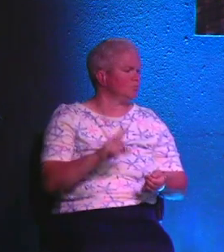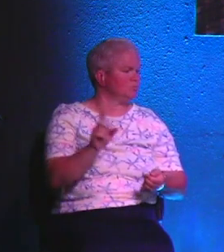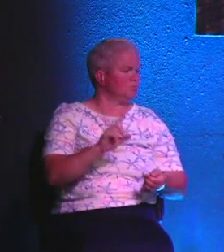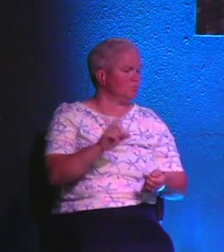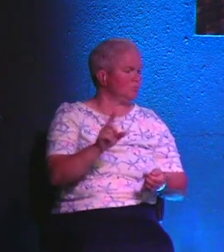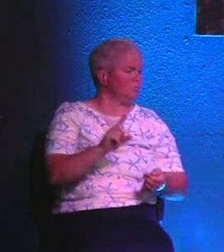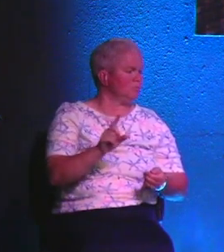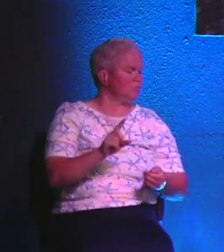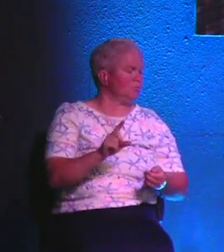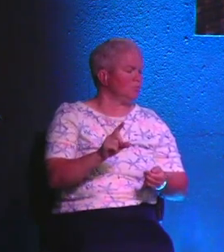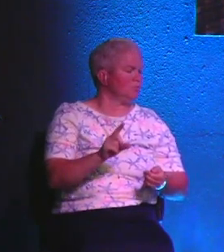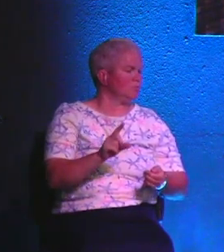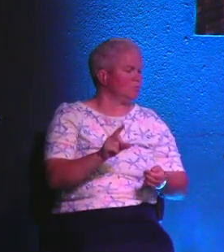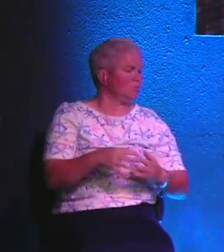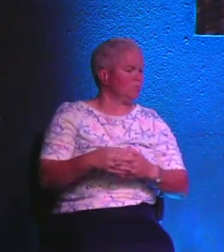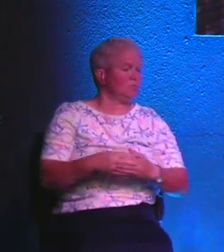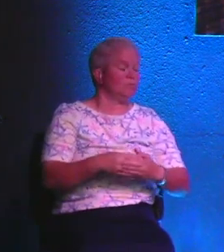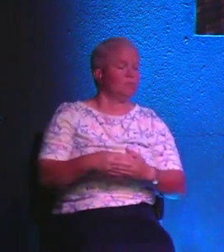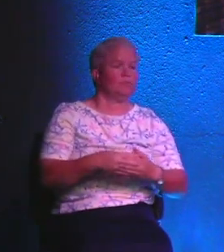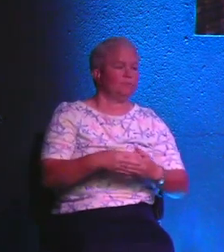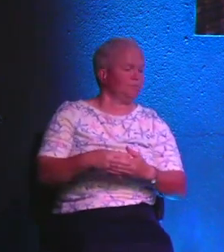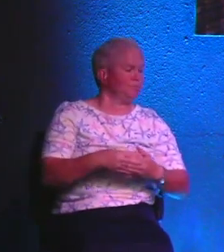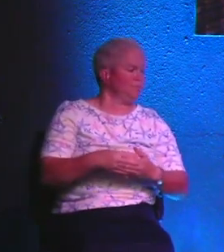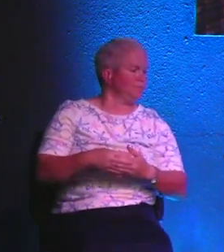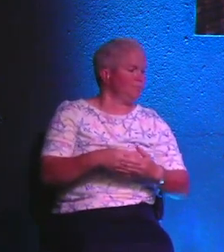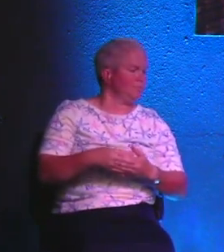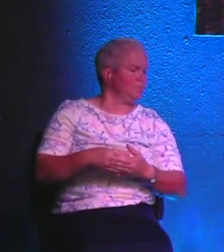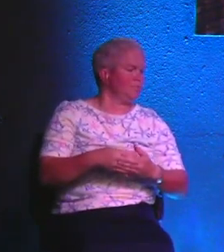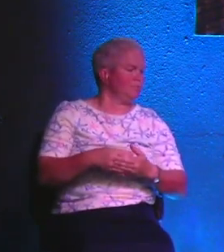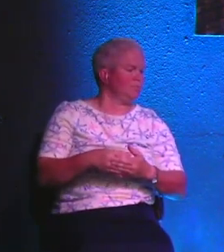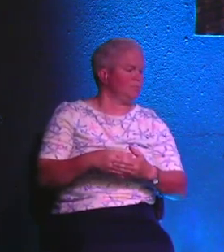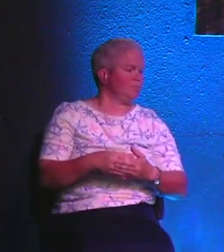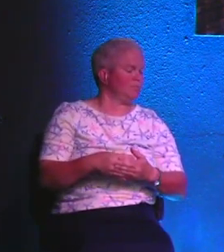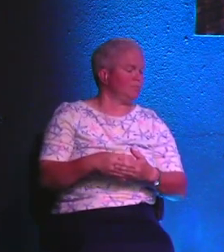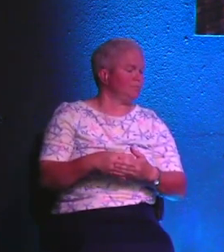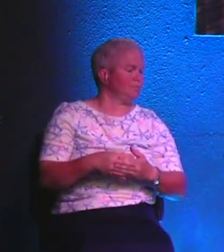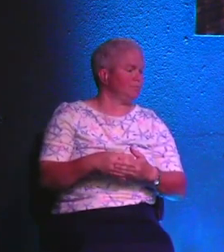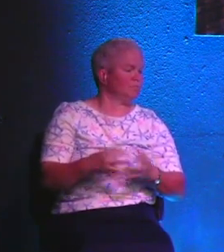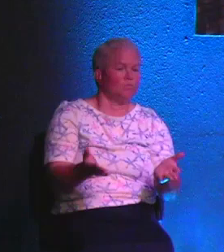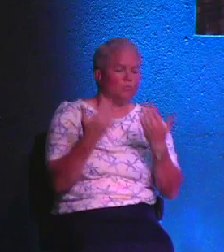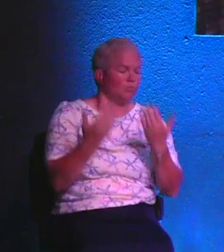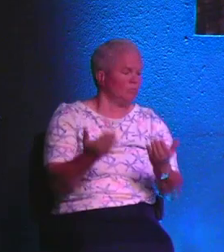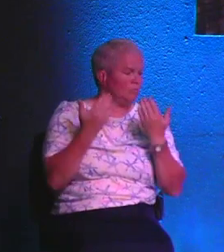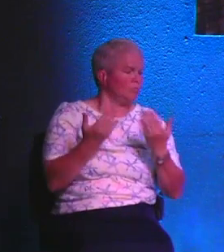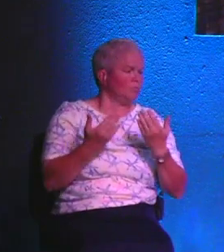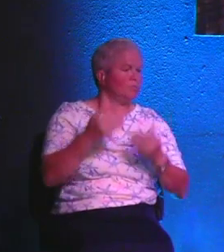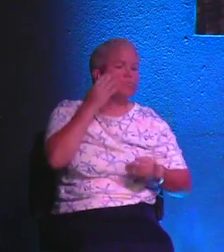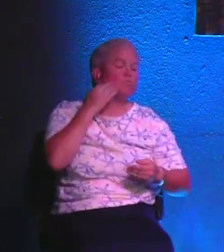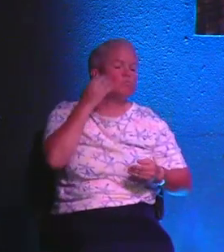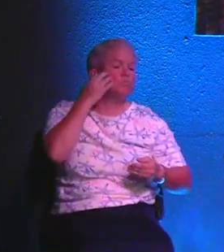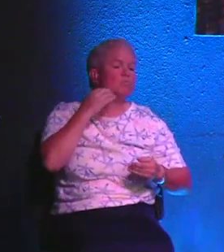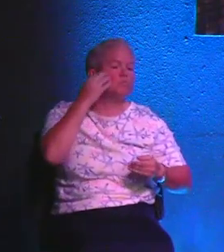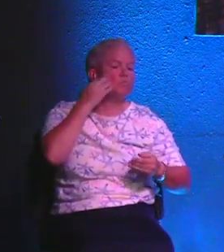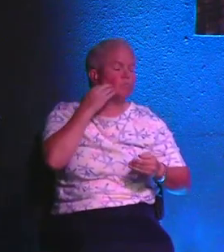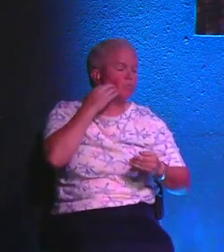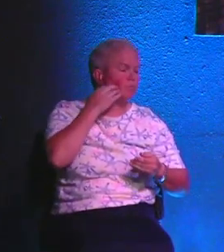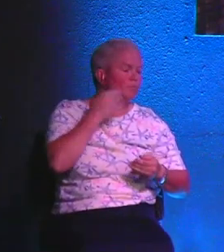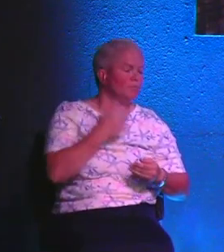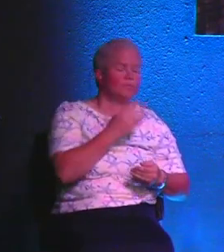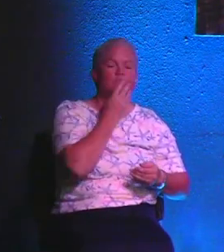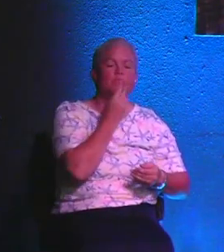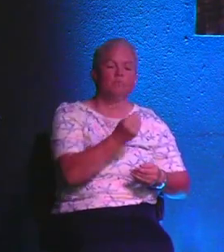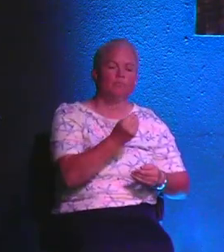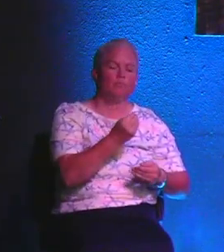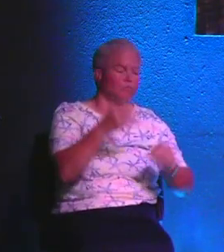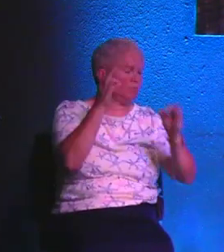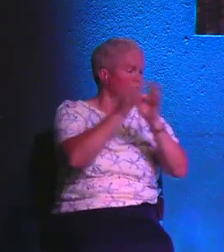This not only includes mainstream America, but it also includes the Mormon religion, the Jewish